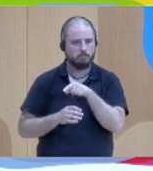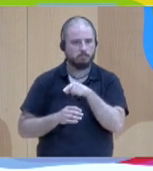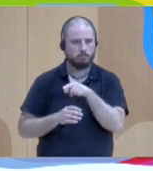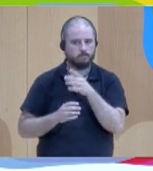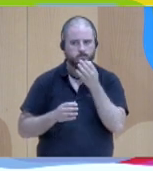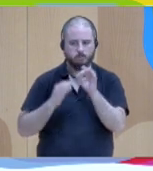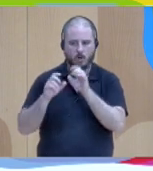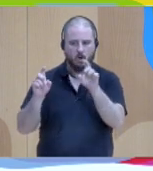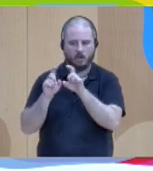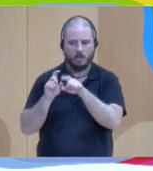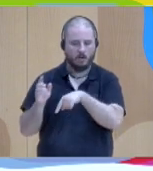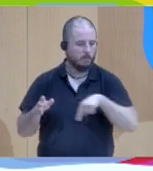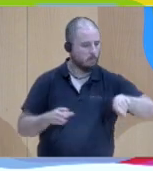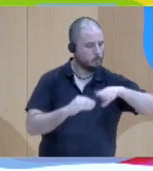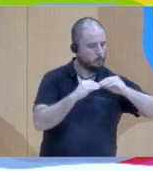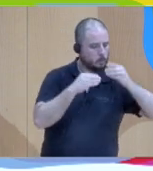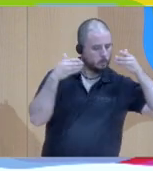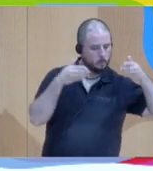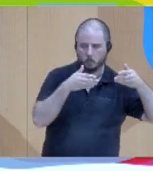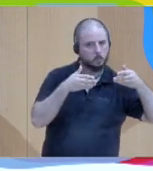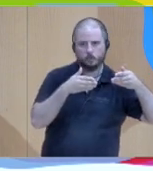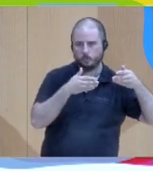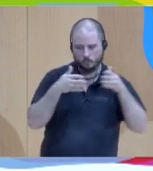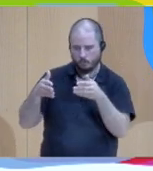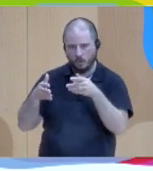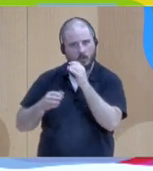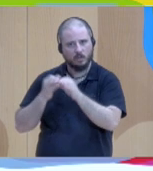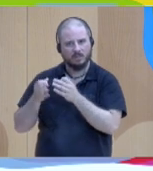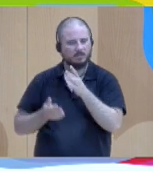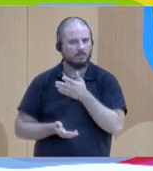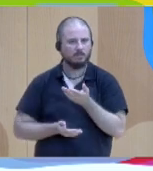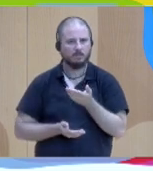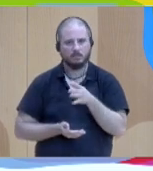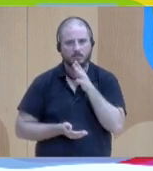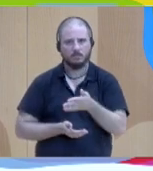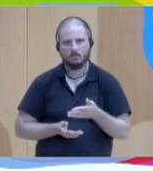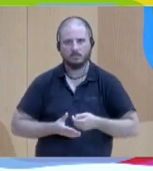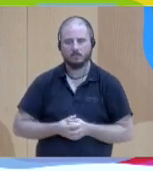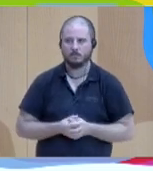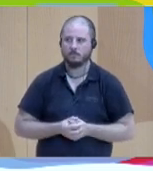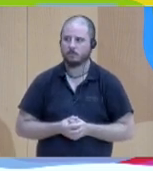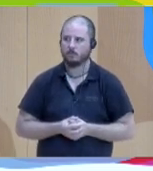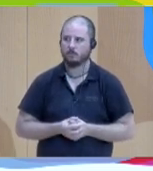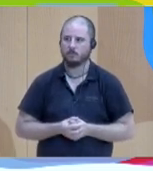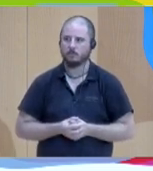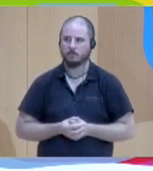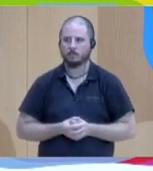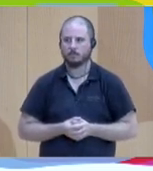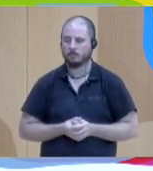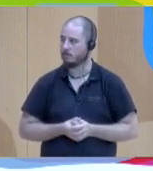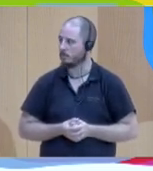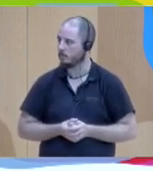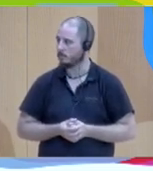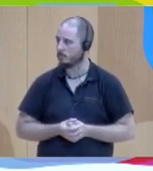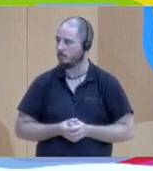windows or organisation approach, how do the professions look like if you look at